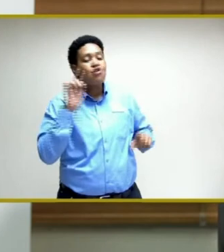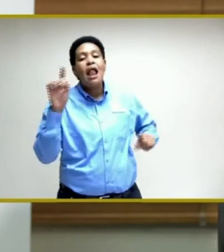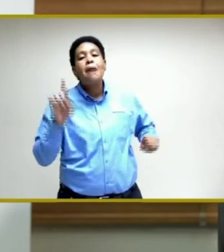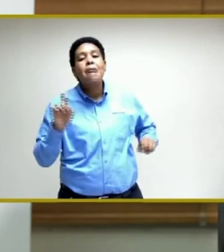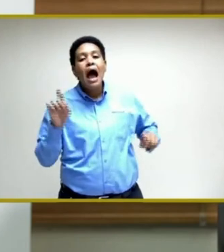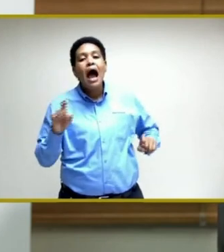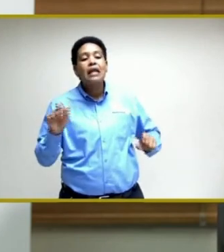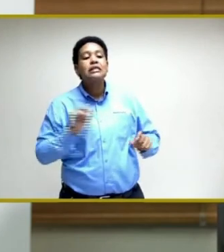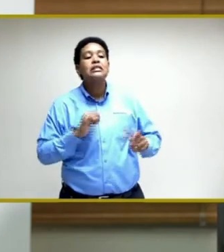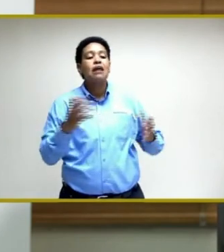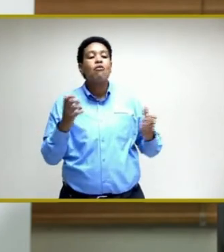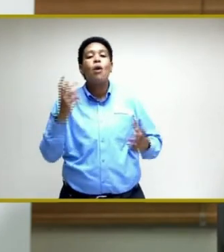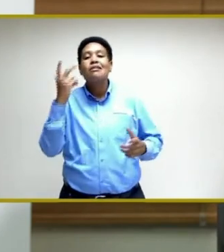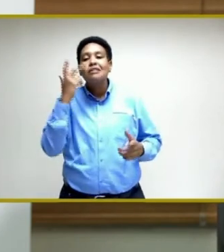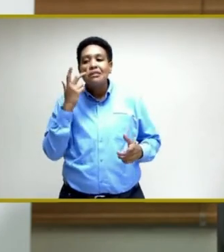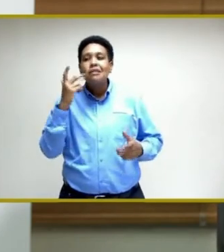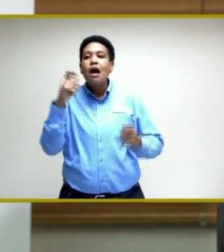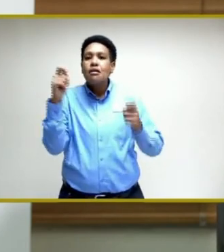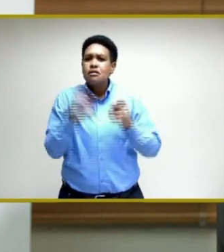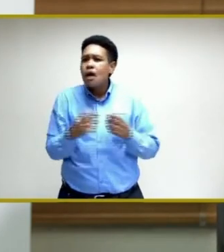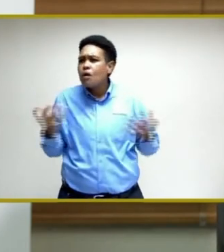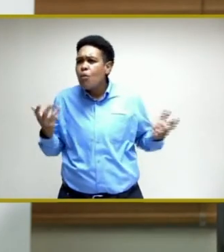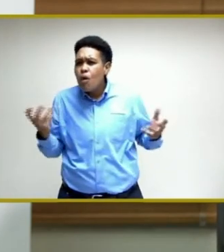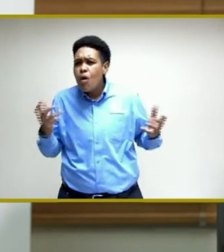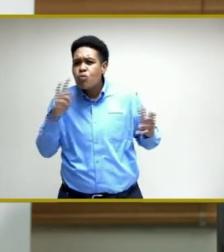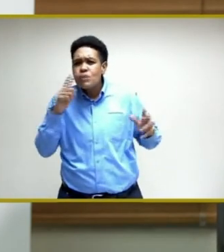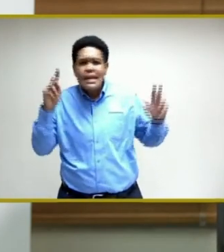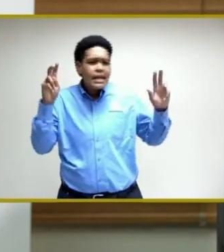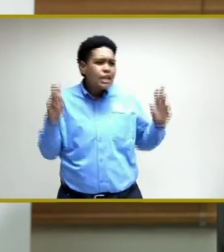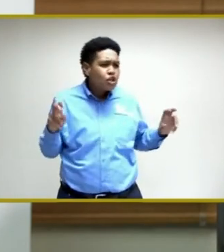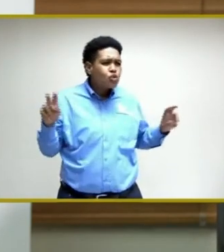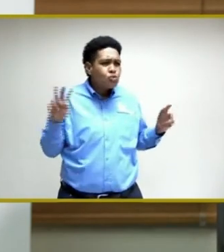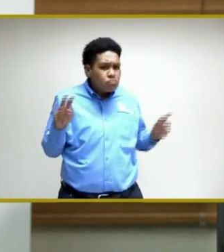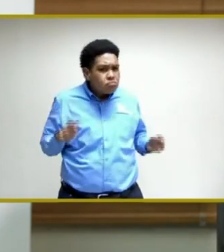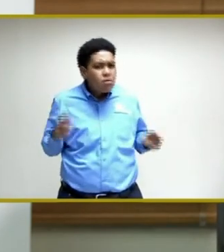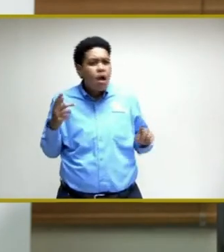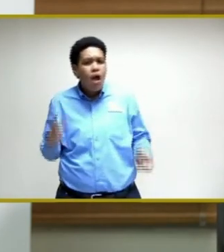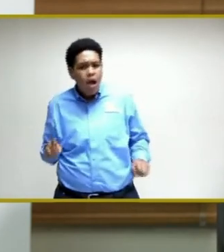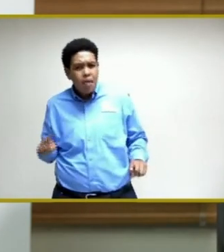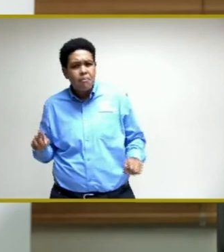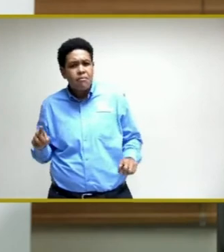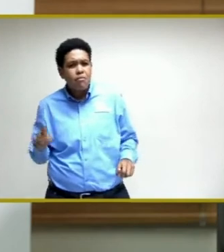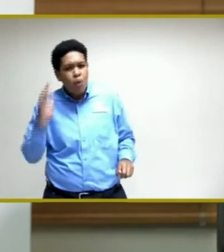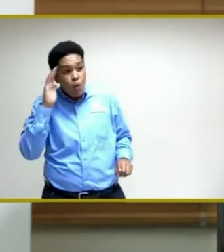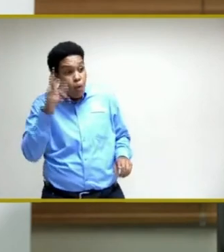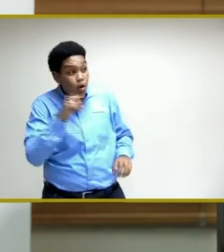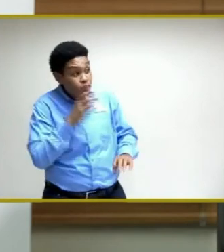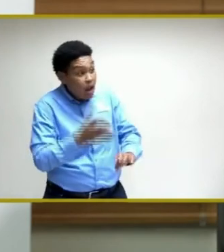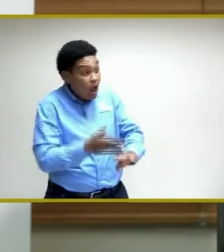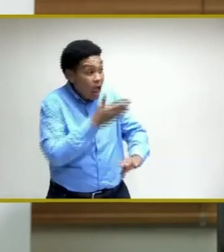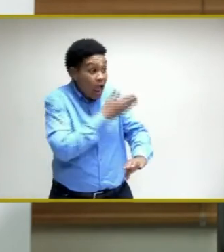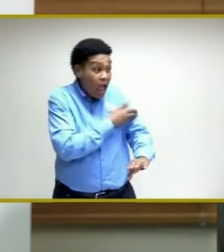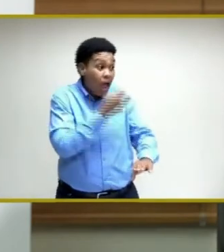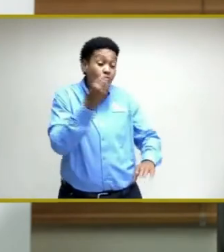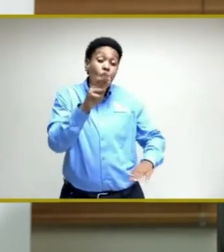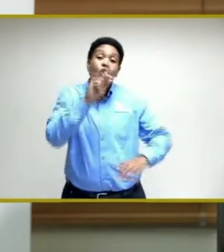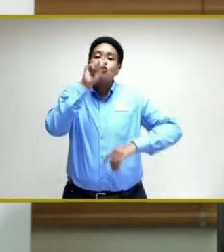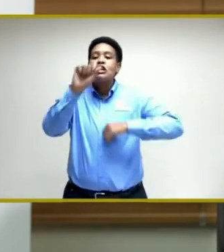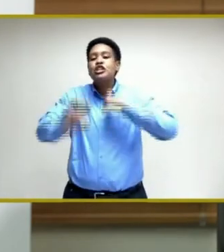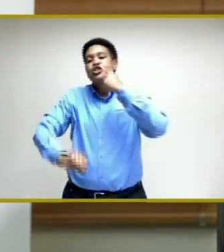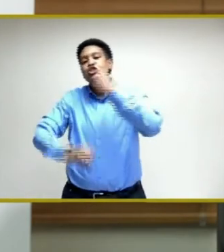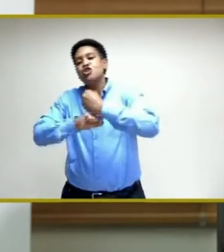and I wanted to see exactly what were the issues that would either enhance or support